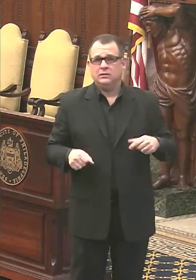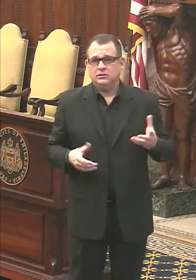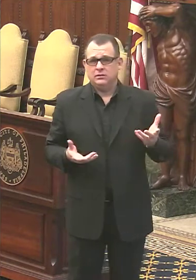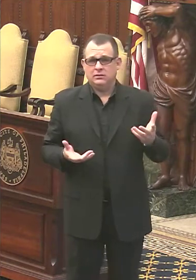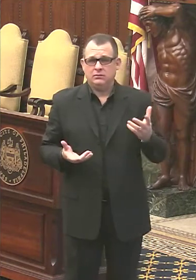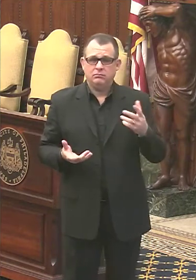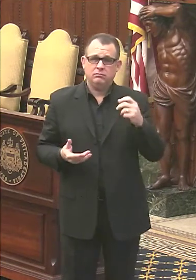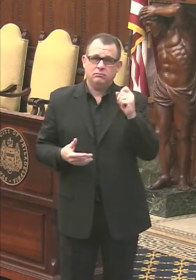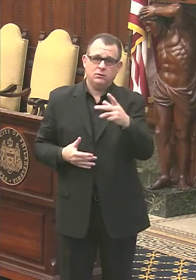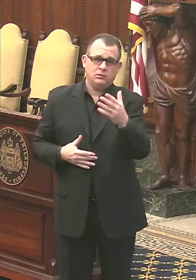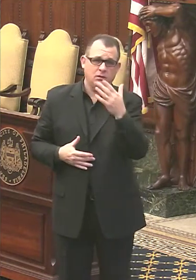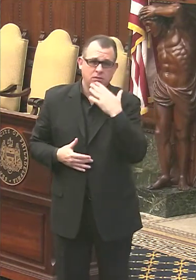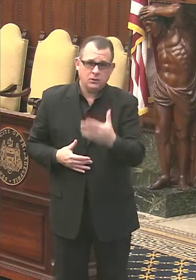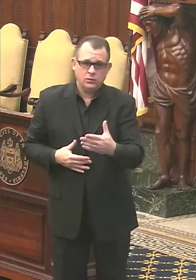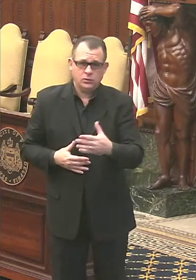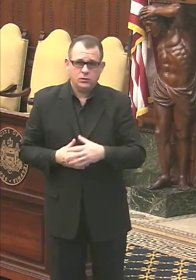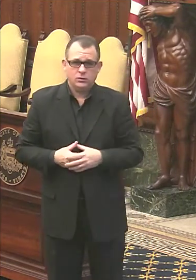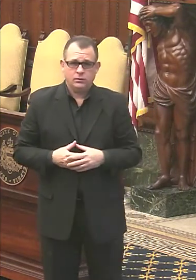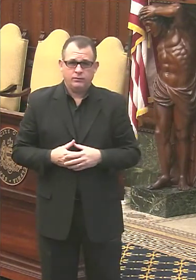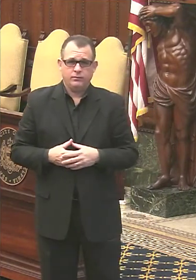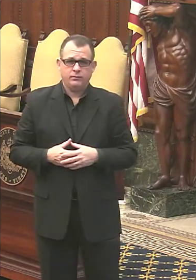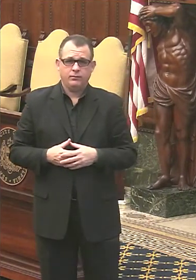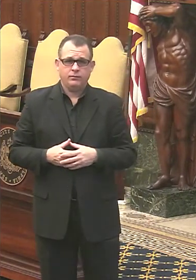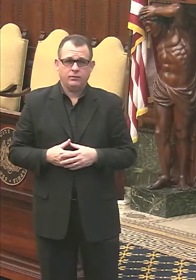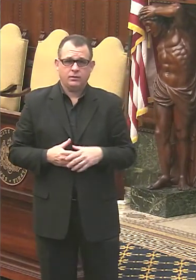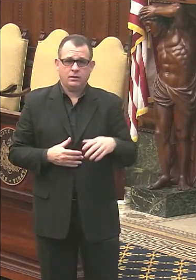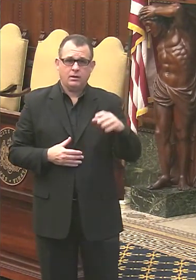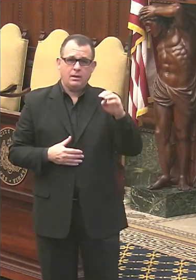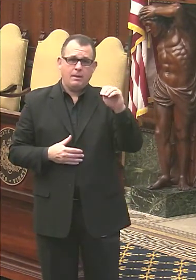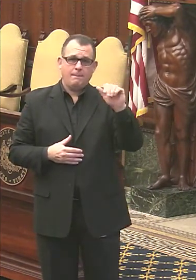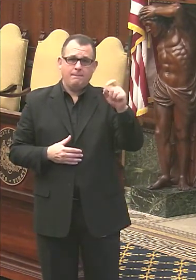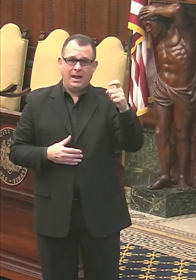All right. Thank you, Kennedy. Let's go to Max Marin of Billy Penn.